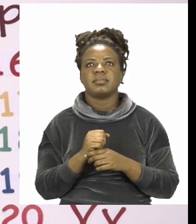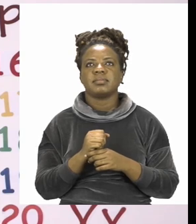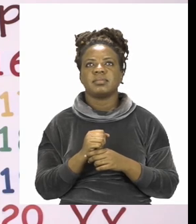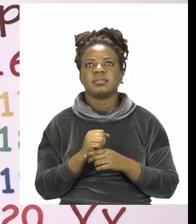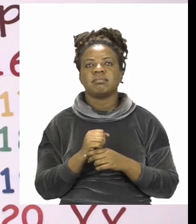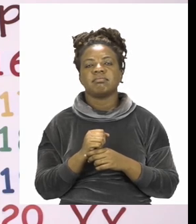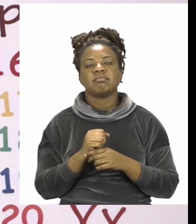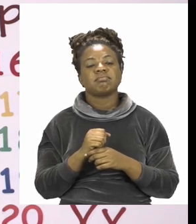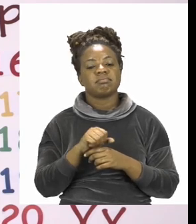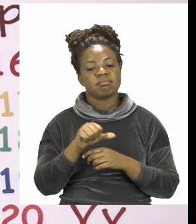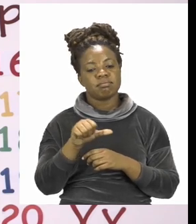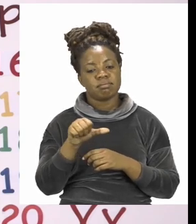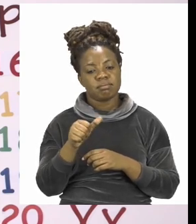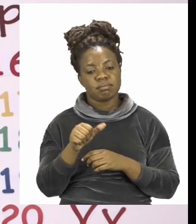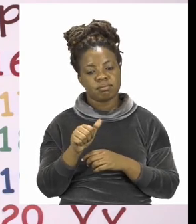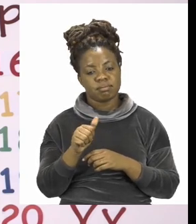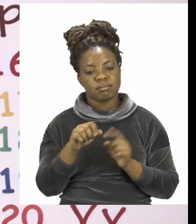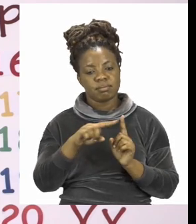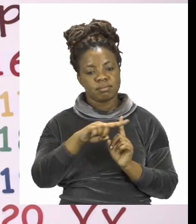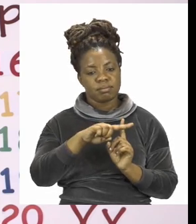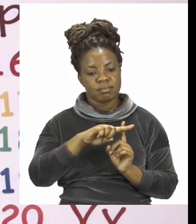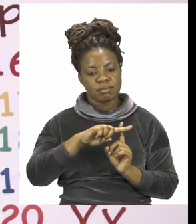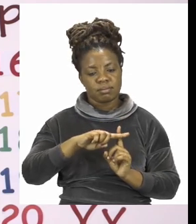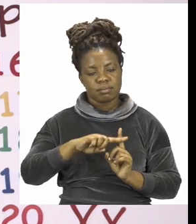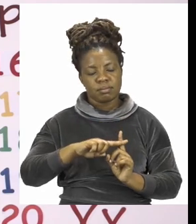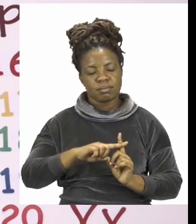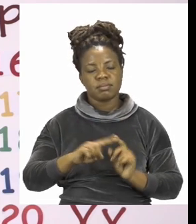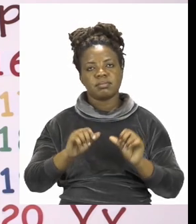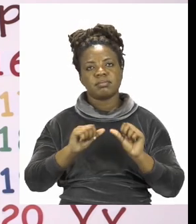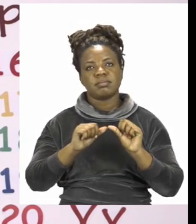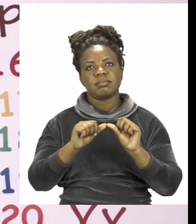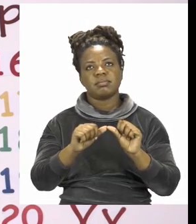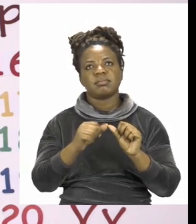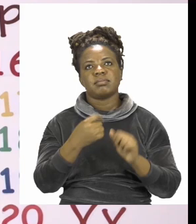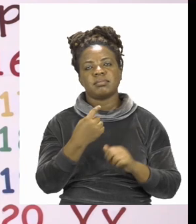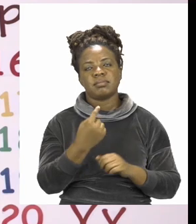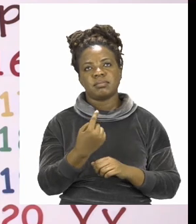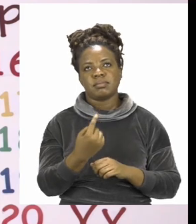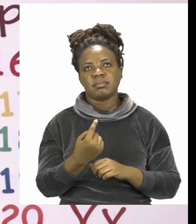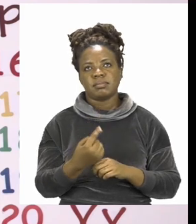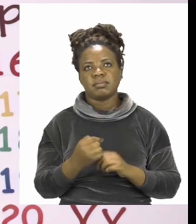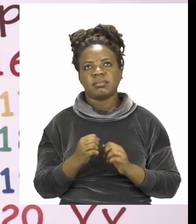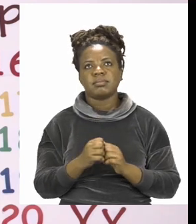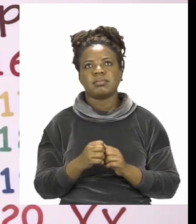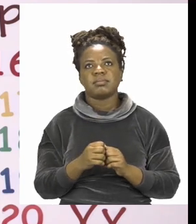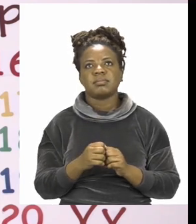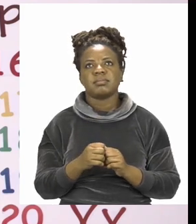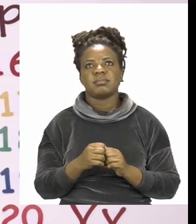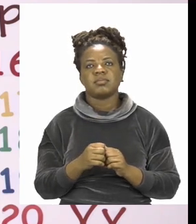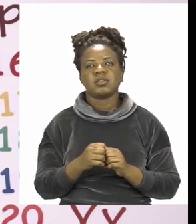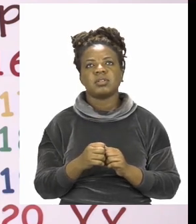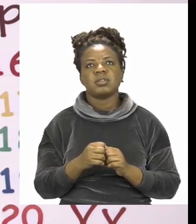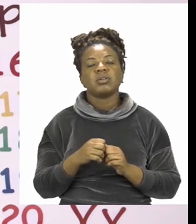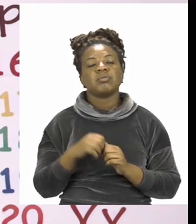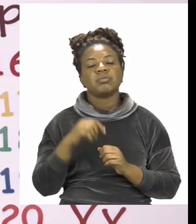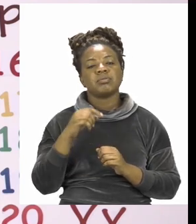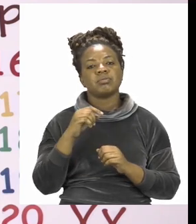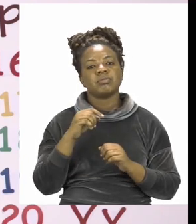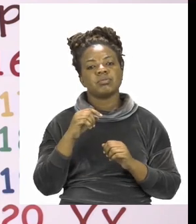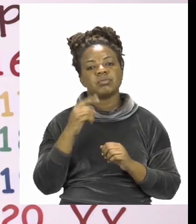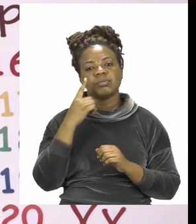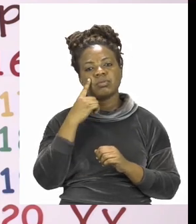do that for all the ones that you have to add. You're going to try and find the difference between the two numbers by drawing